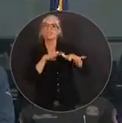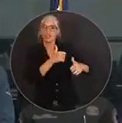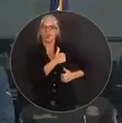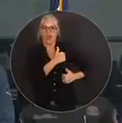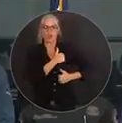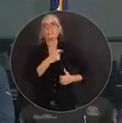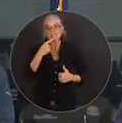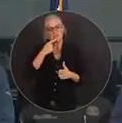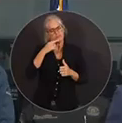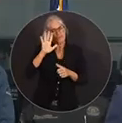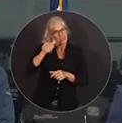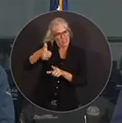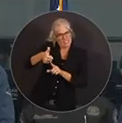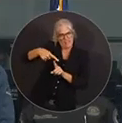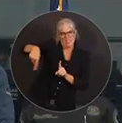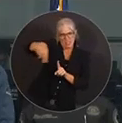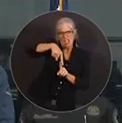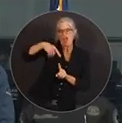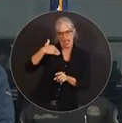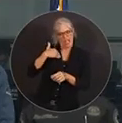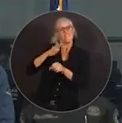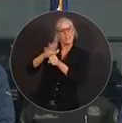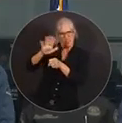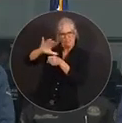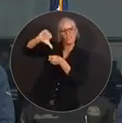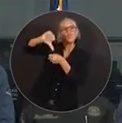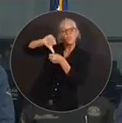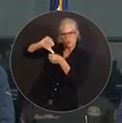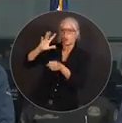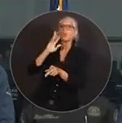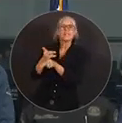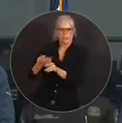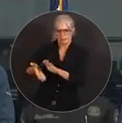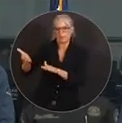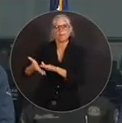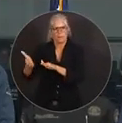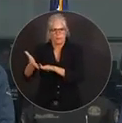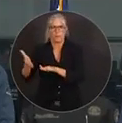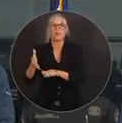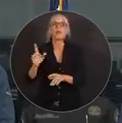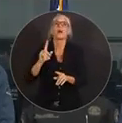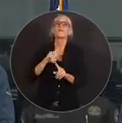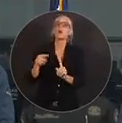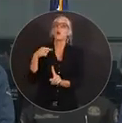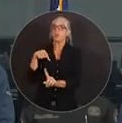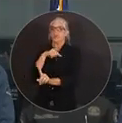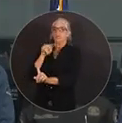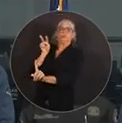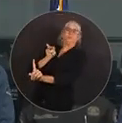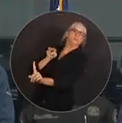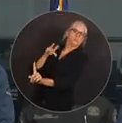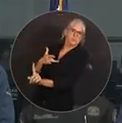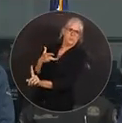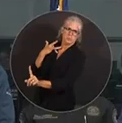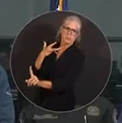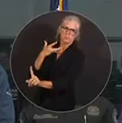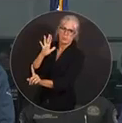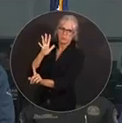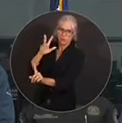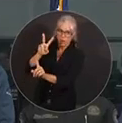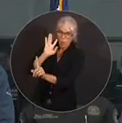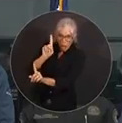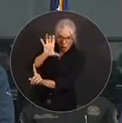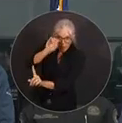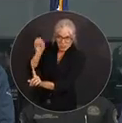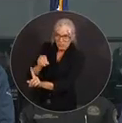dockside operations will be continuing. We are assuming, doesn't mean it's going to happen, but we are assuming that there's going to